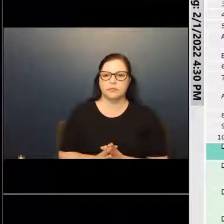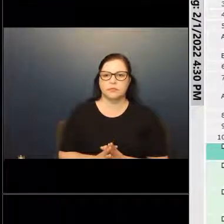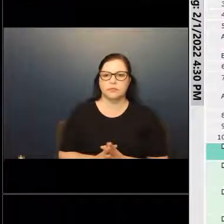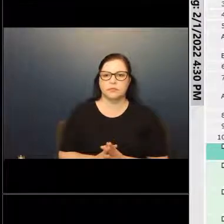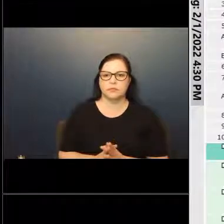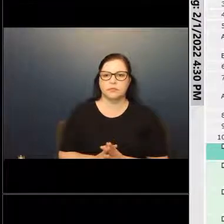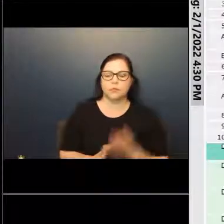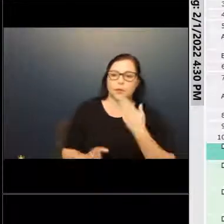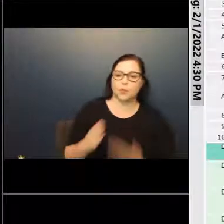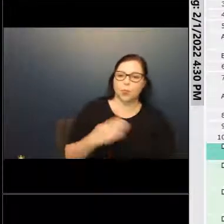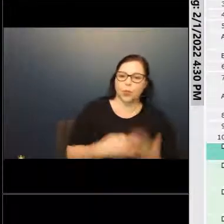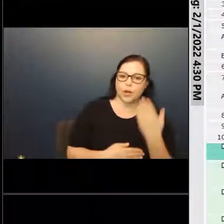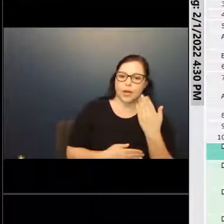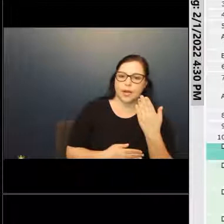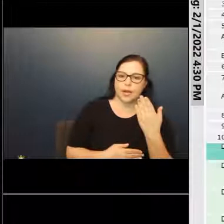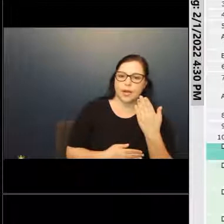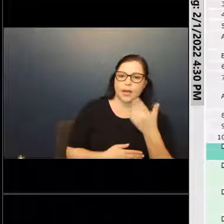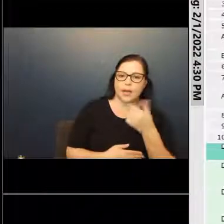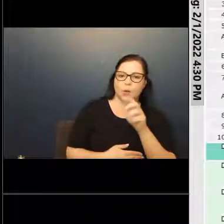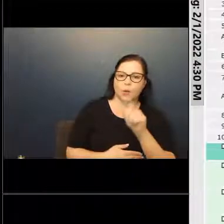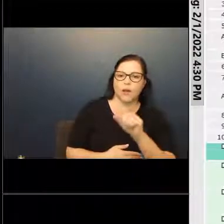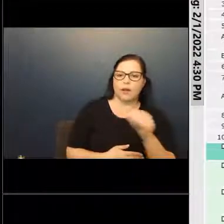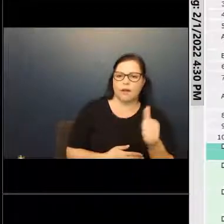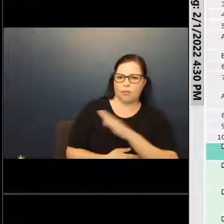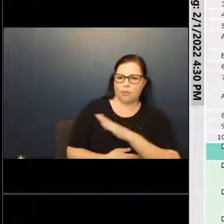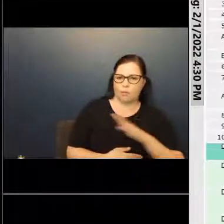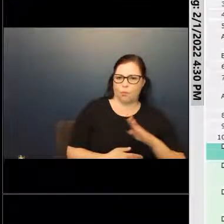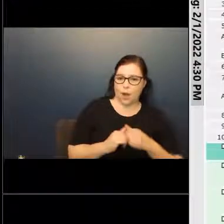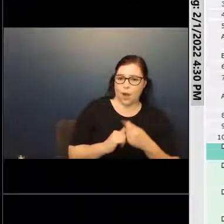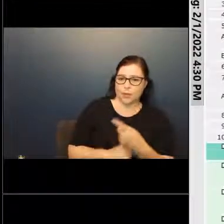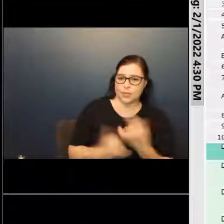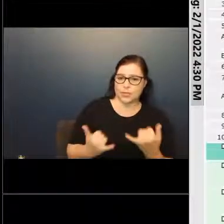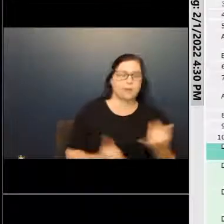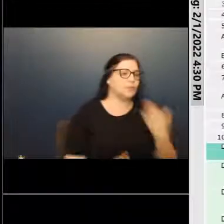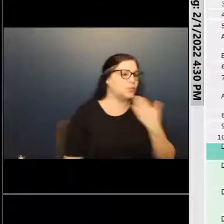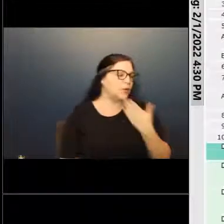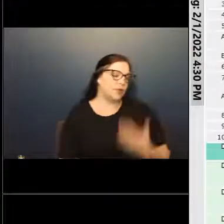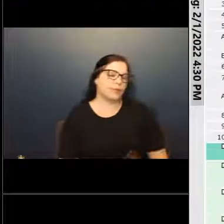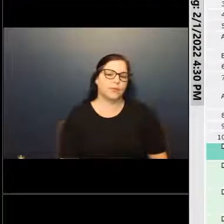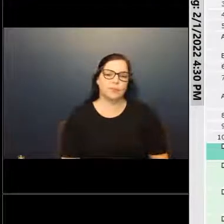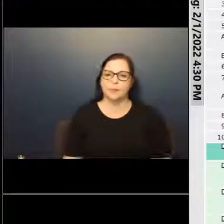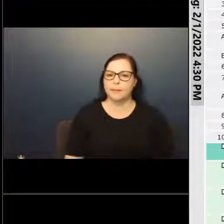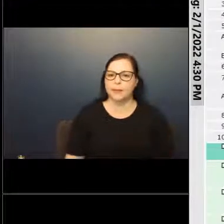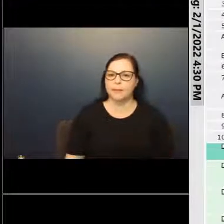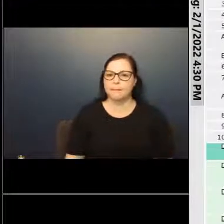Good morning, Mr. Graham, the rest of the board. How are you today? We're doing well. Thank you. Thank you.